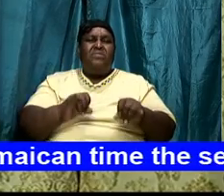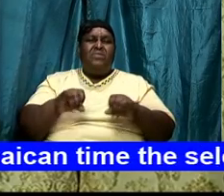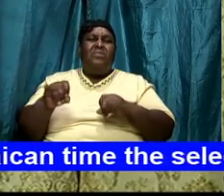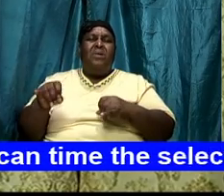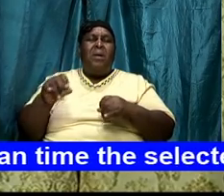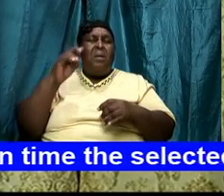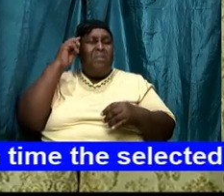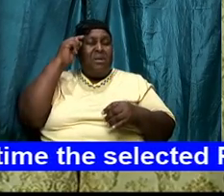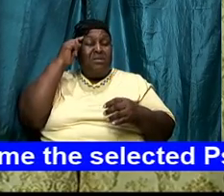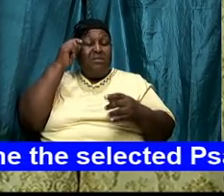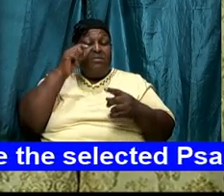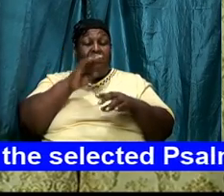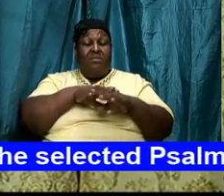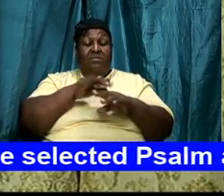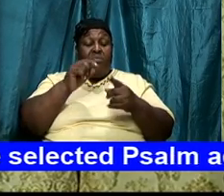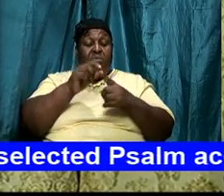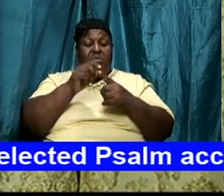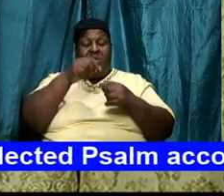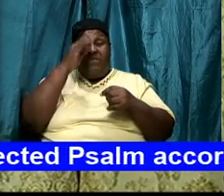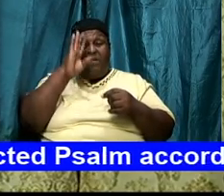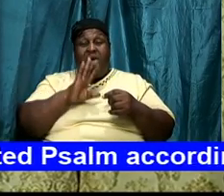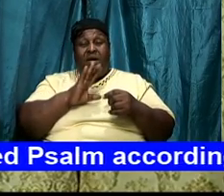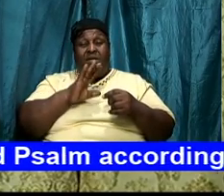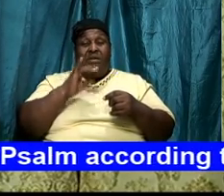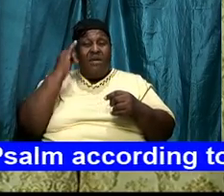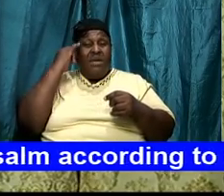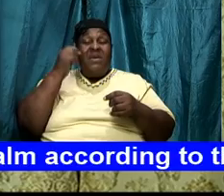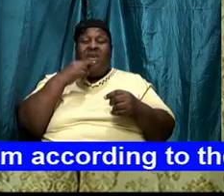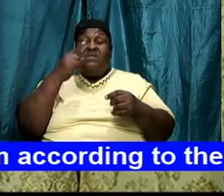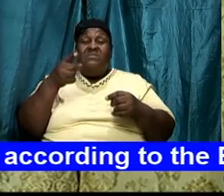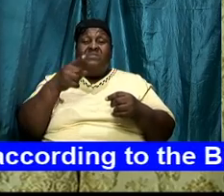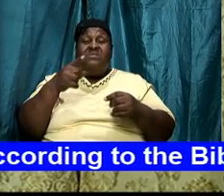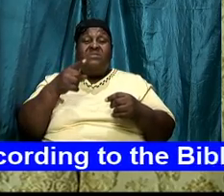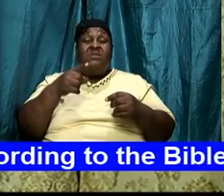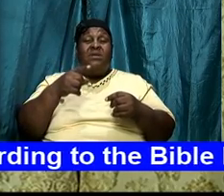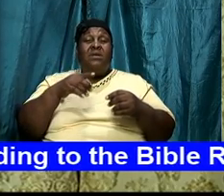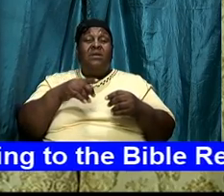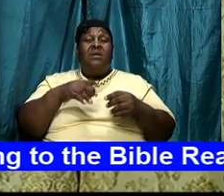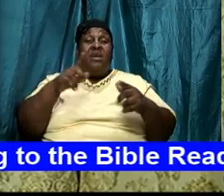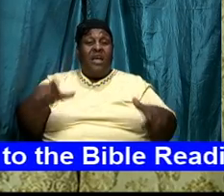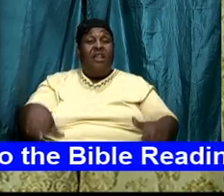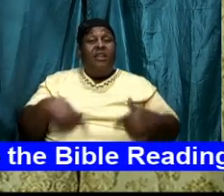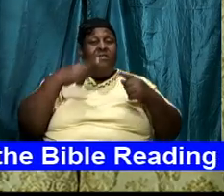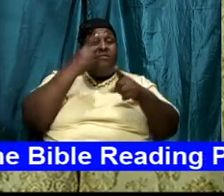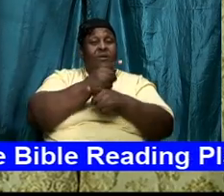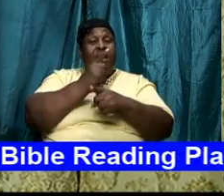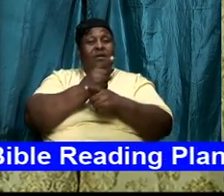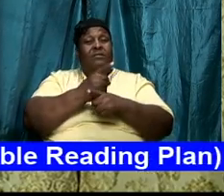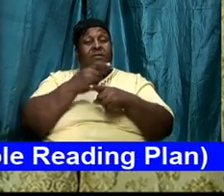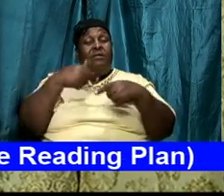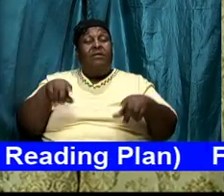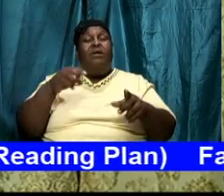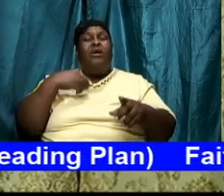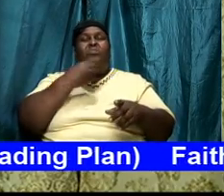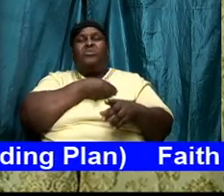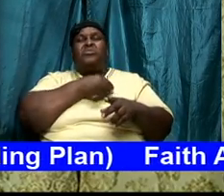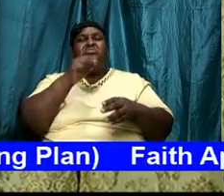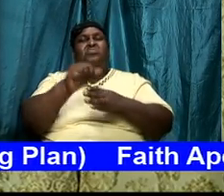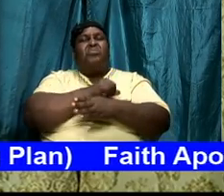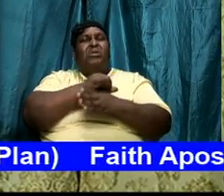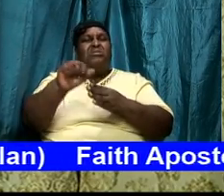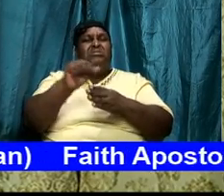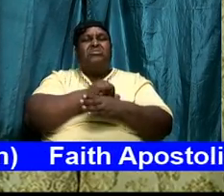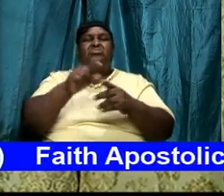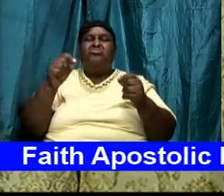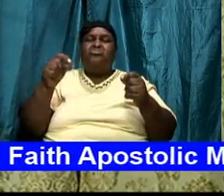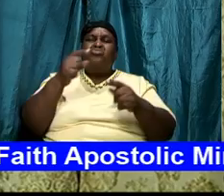and then if it says walk uprightly let us practice yes young people especially to do the right thing